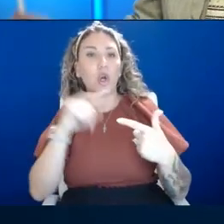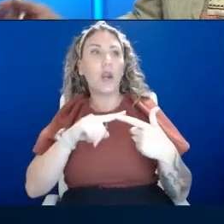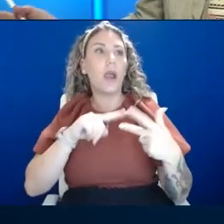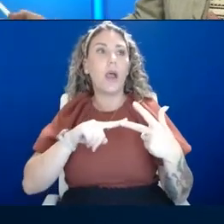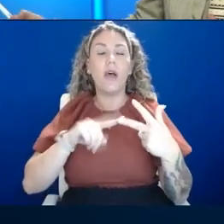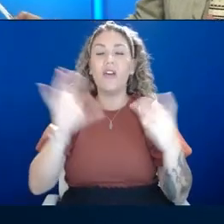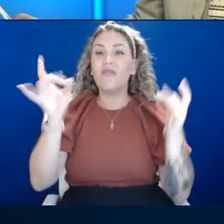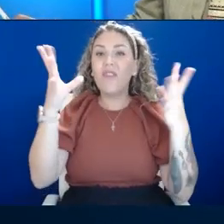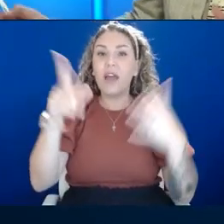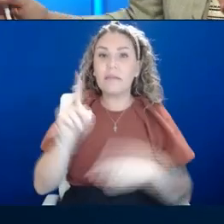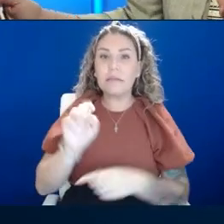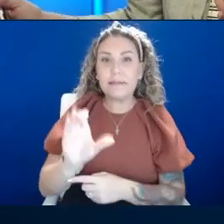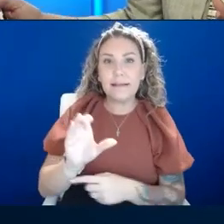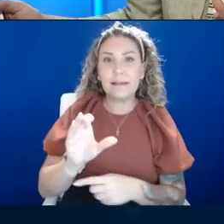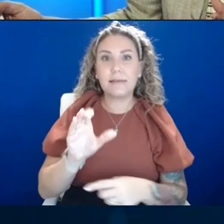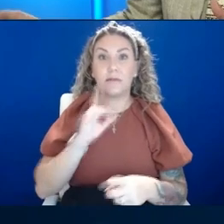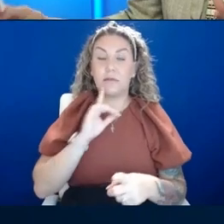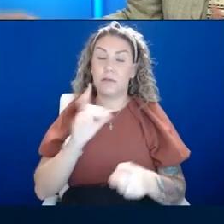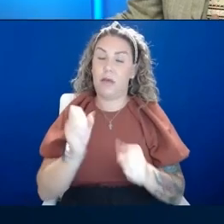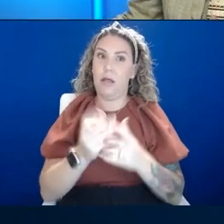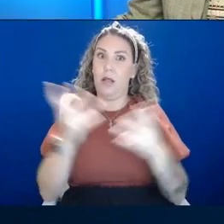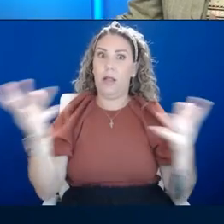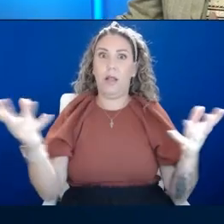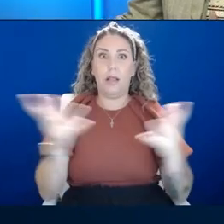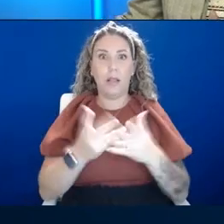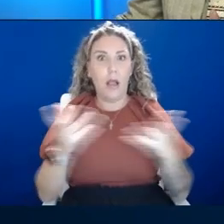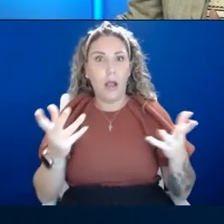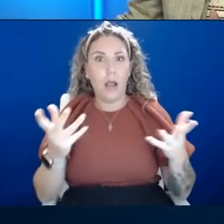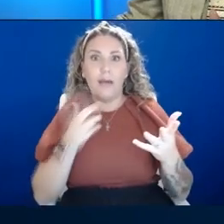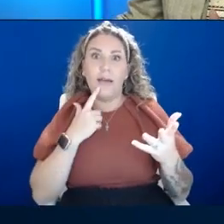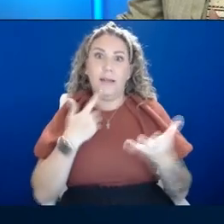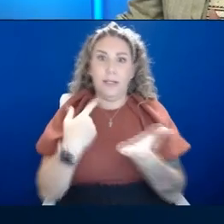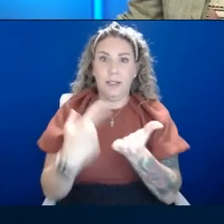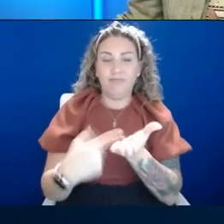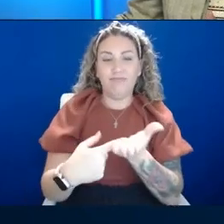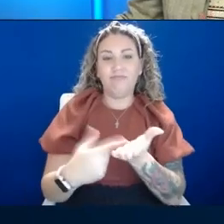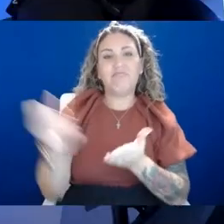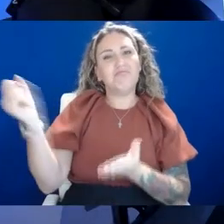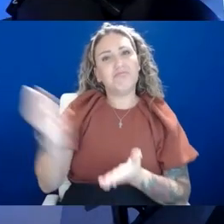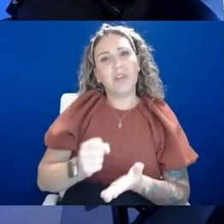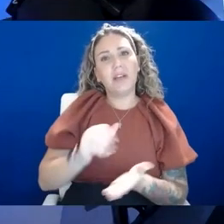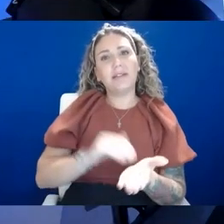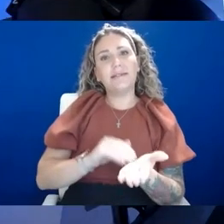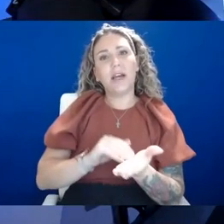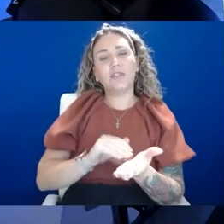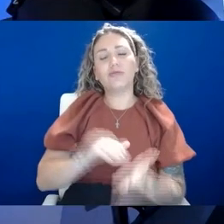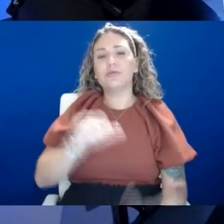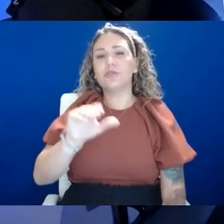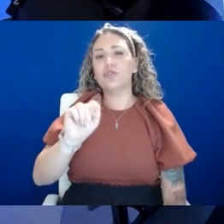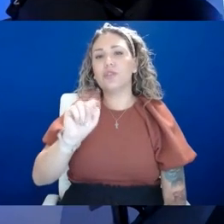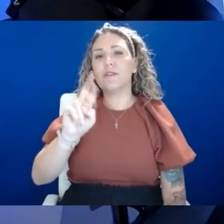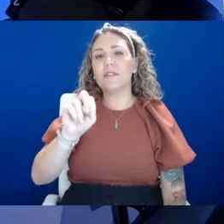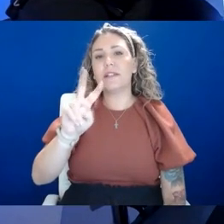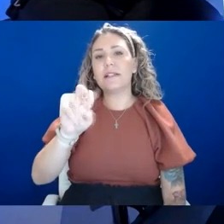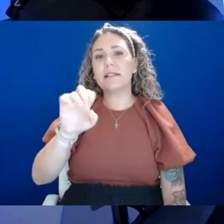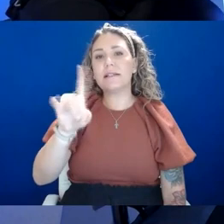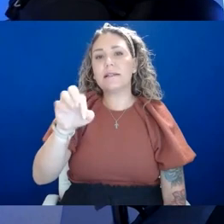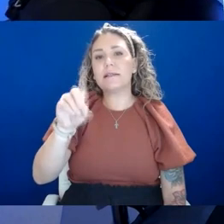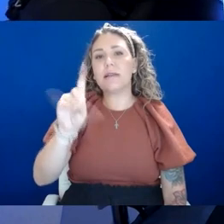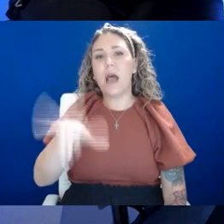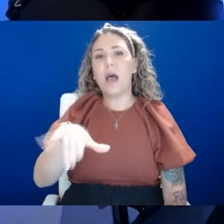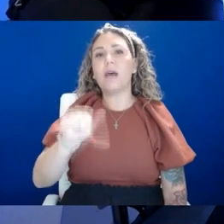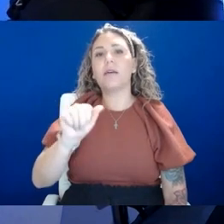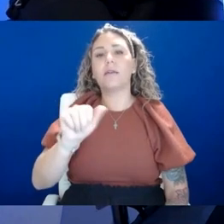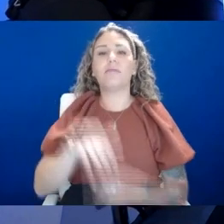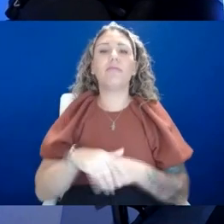That is a lot to unpack. I want to bring in Dr. Trivistad. Where does it begin? What do we need to